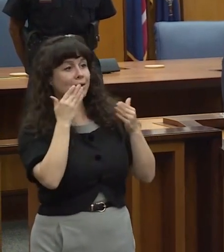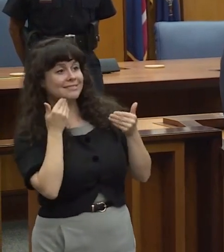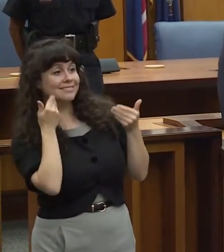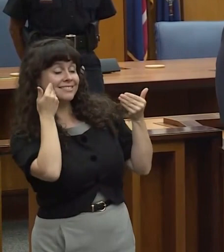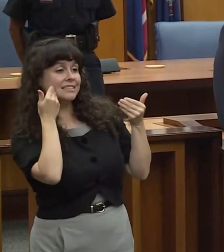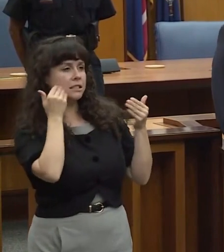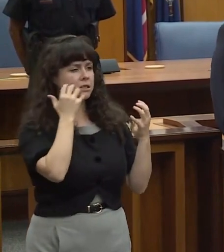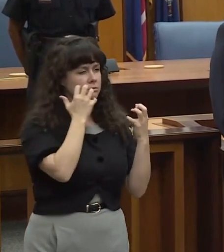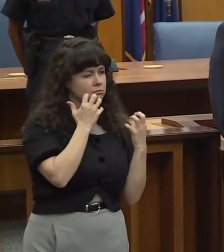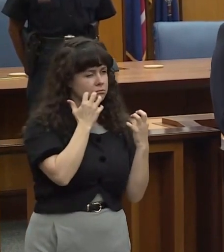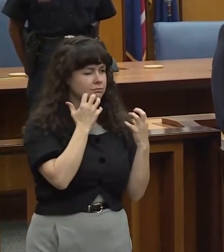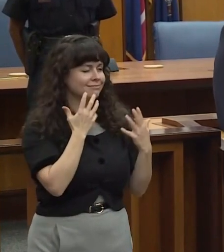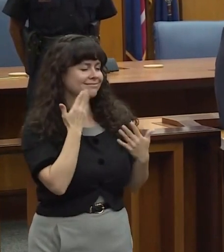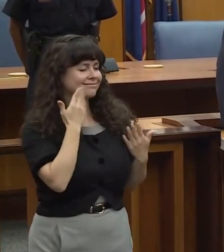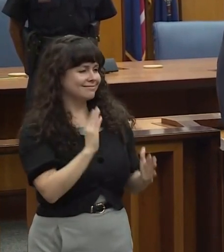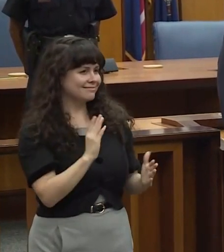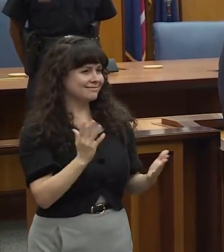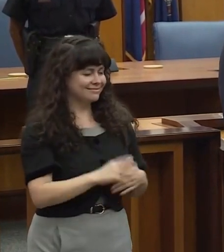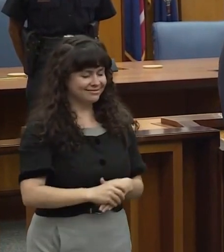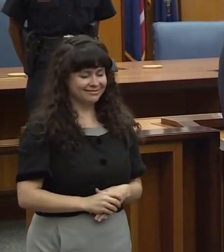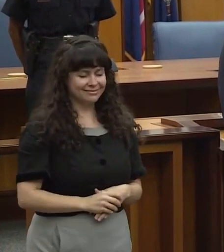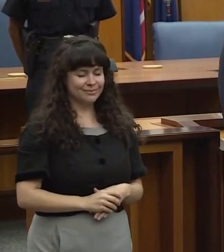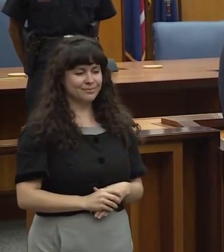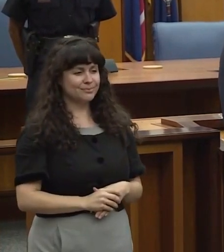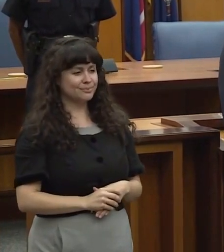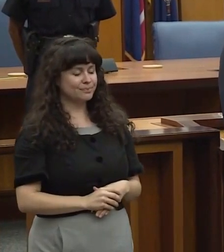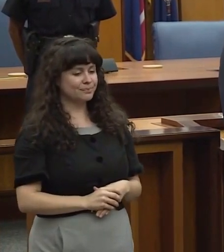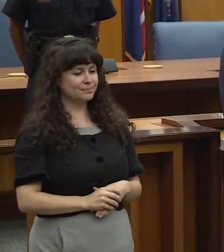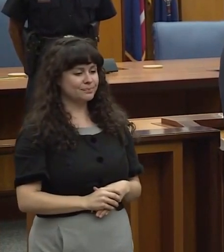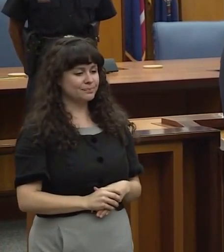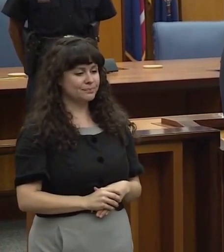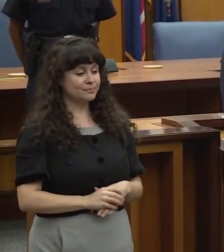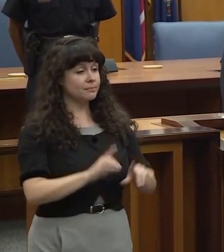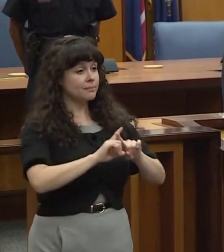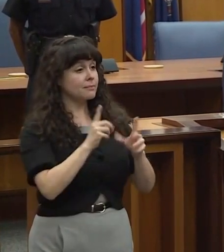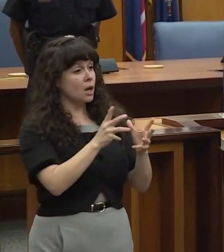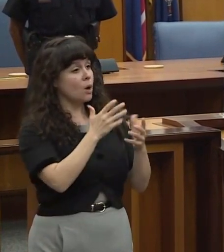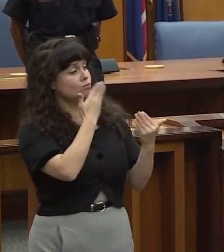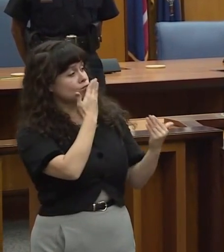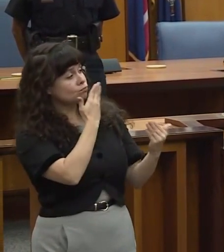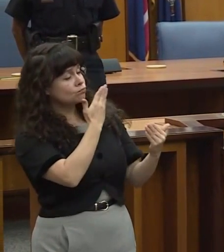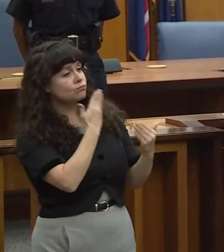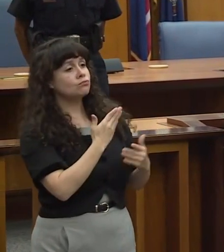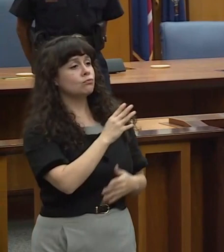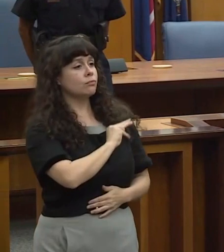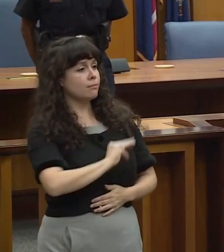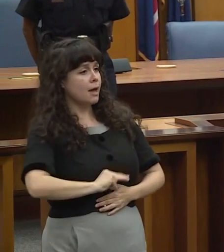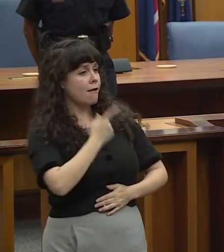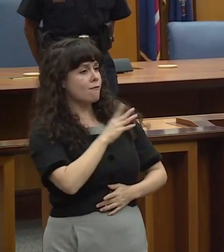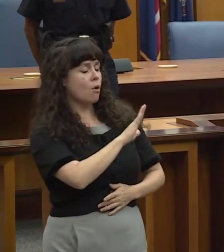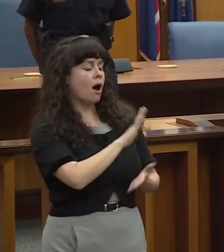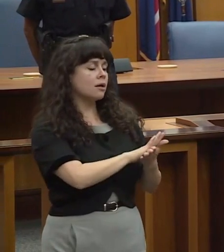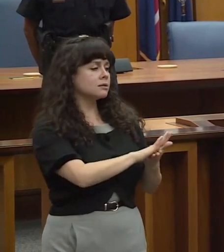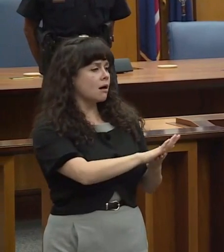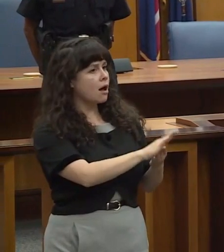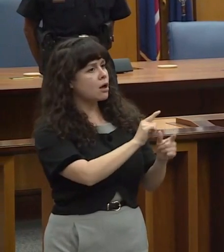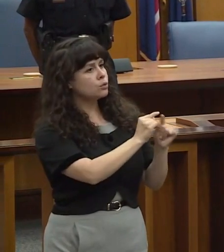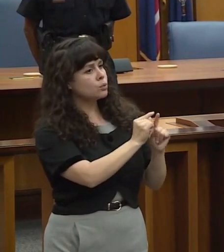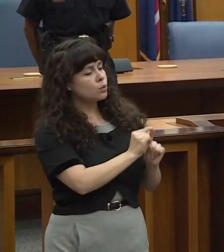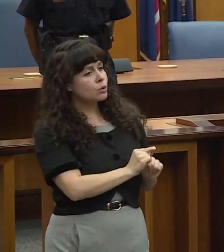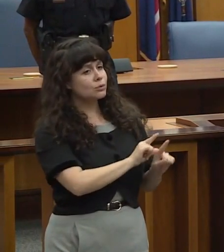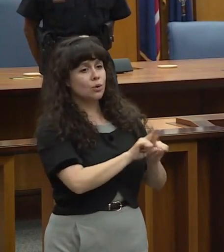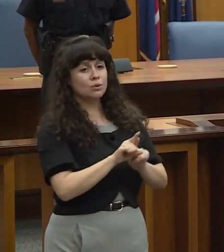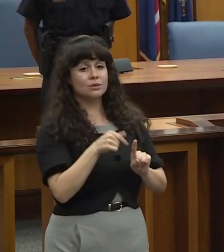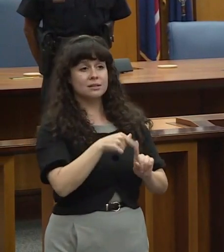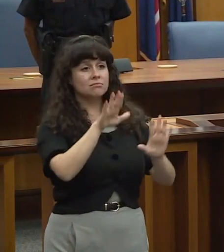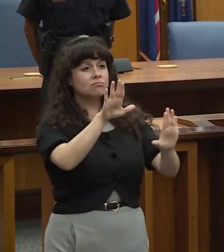or grimacing at you or not but I want to thank the mayor for those kind words and also for this great opportunity that I have